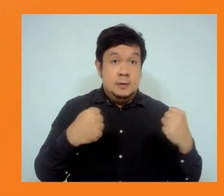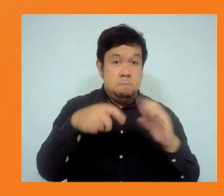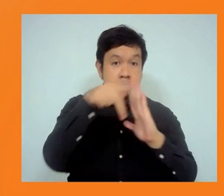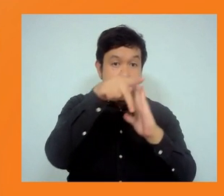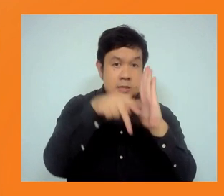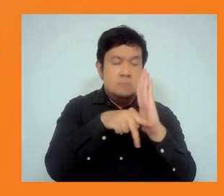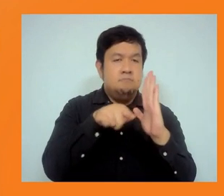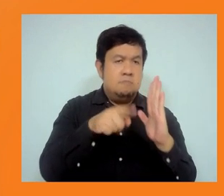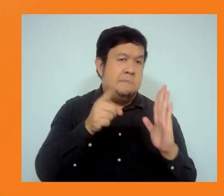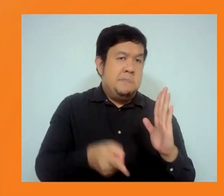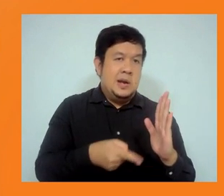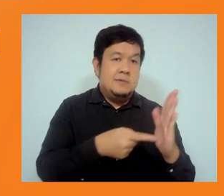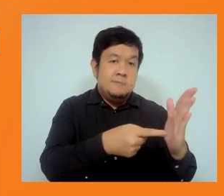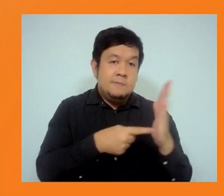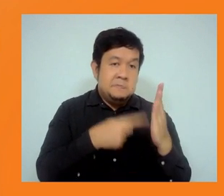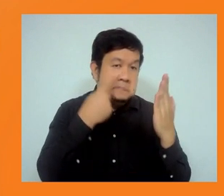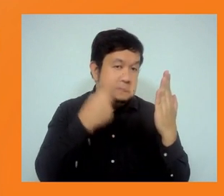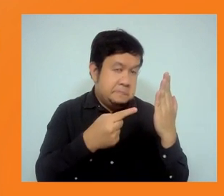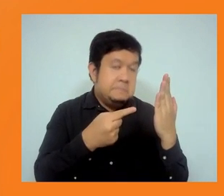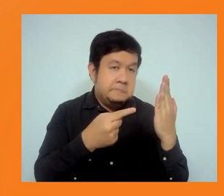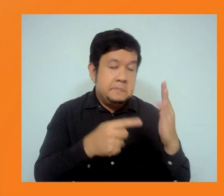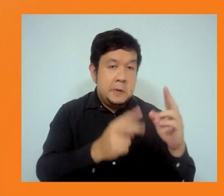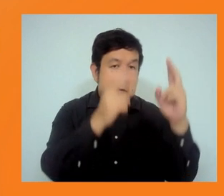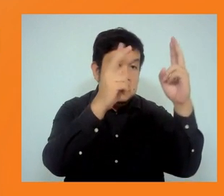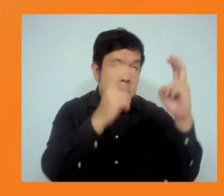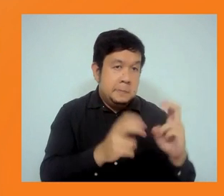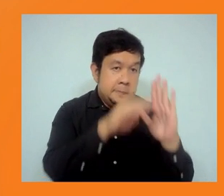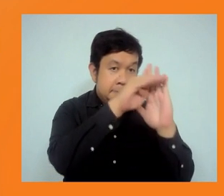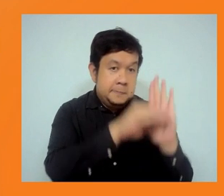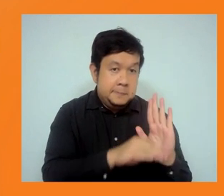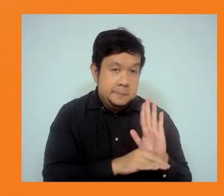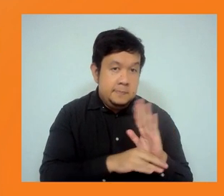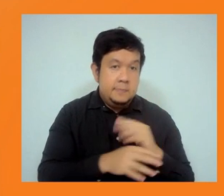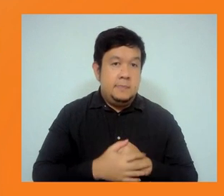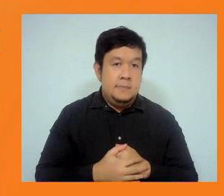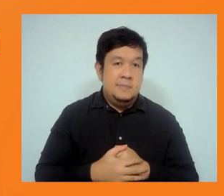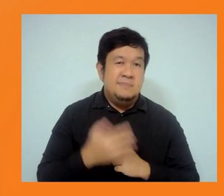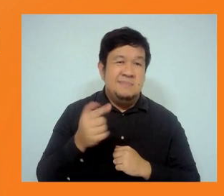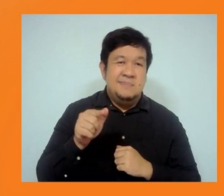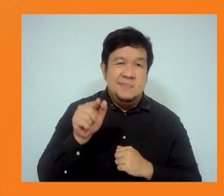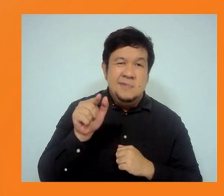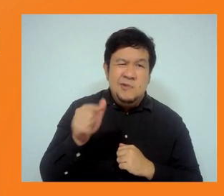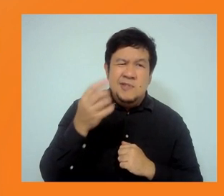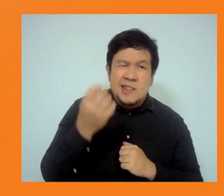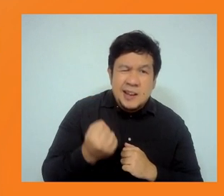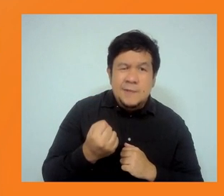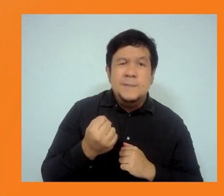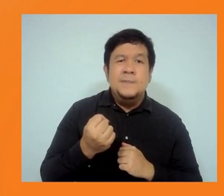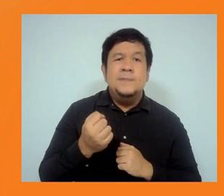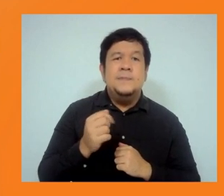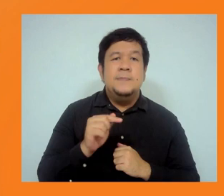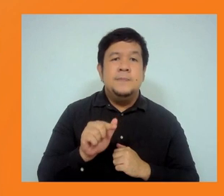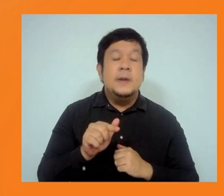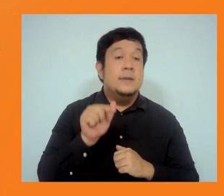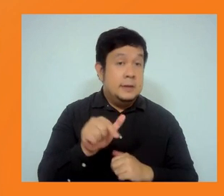including things like pollution prevention, on resource efficiency, on community health and safety, and on biodiversity